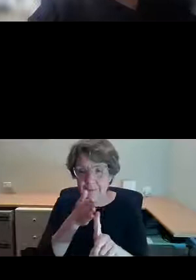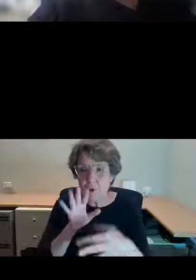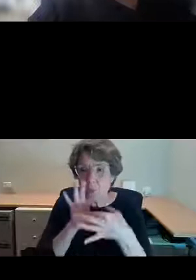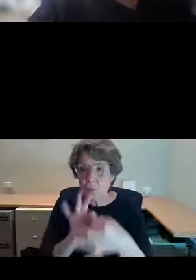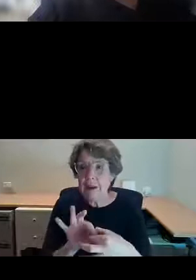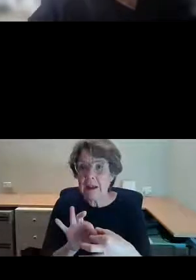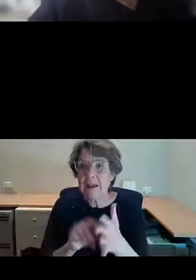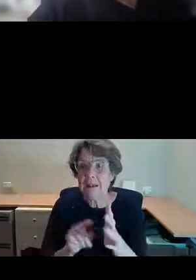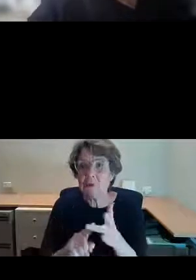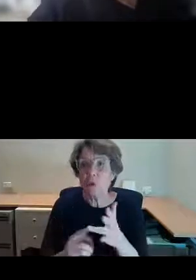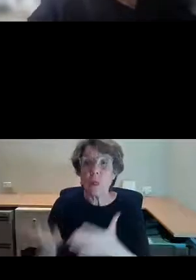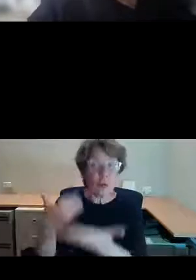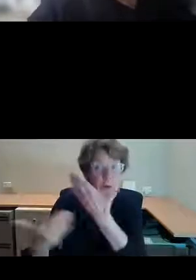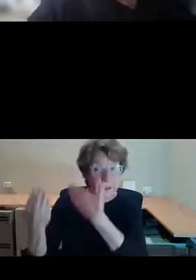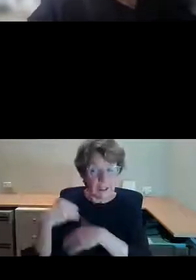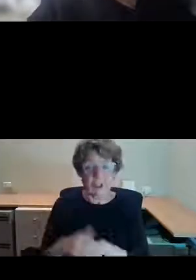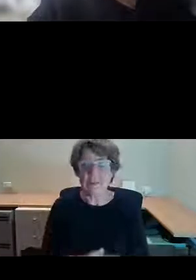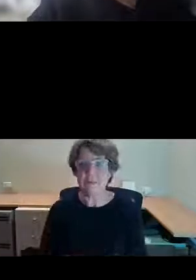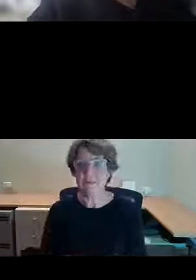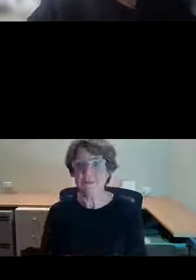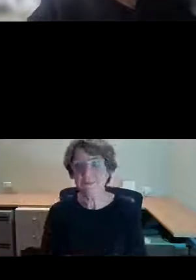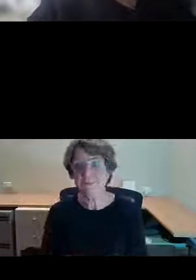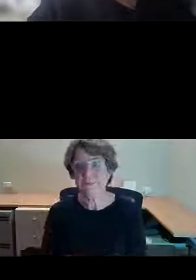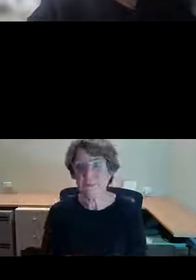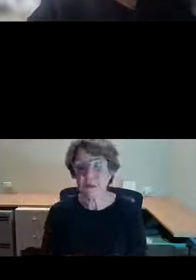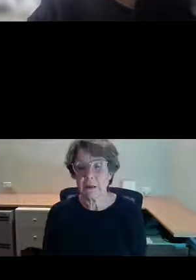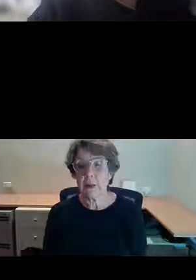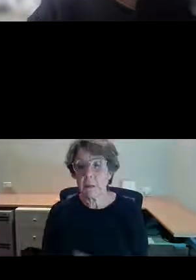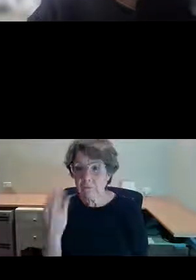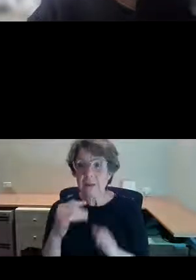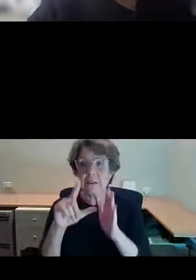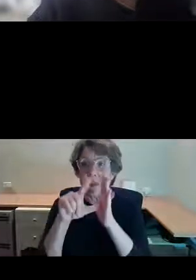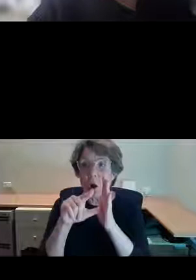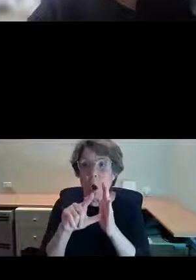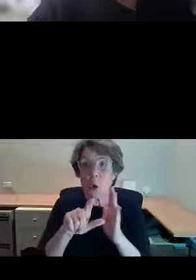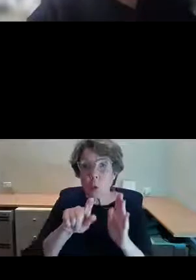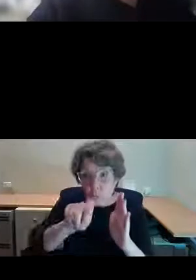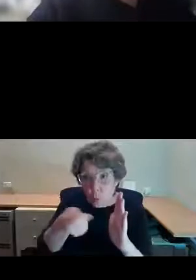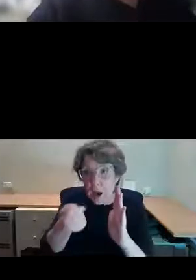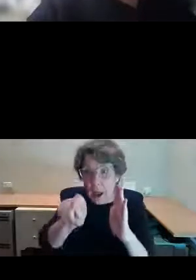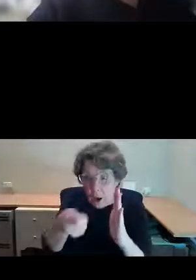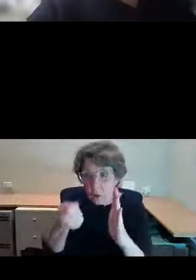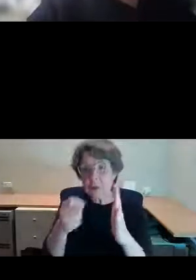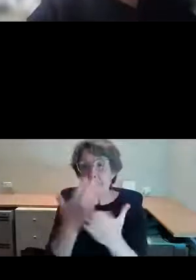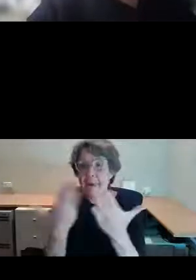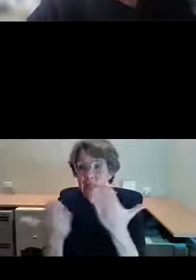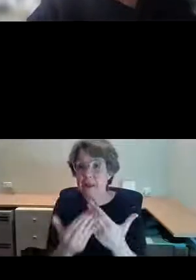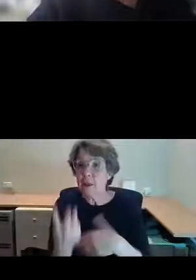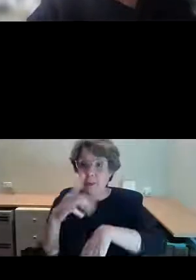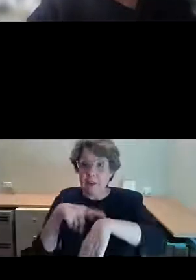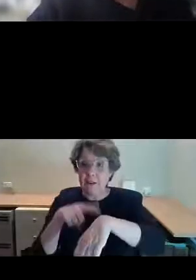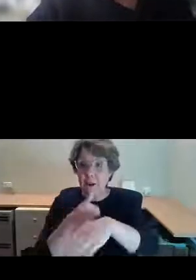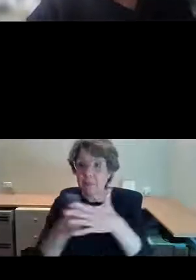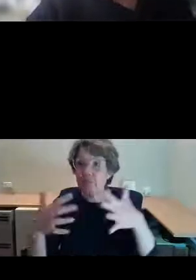that used to be that the clock was wound by hand three times a week